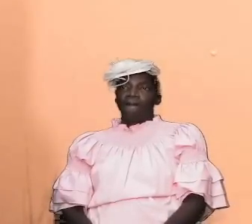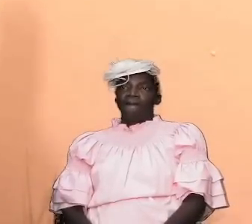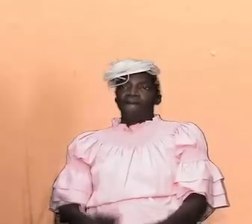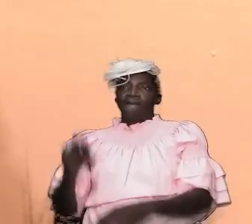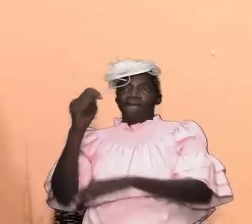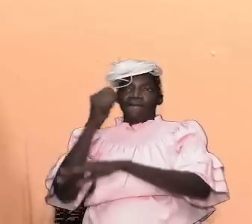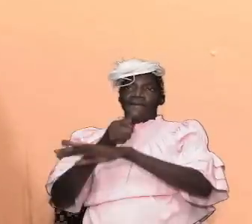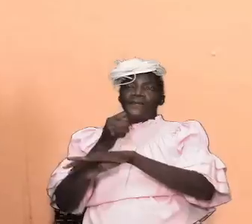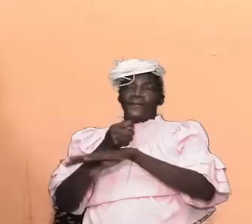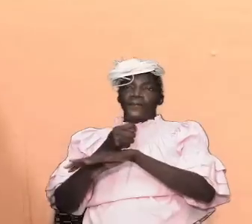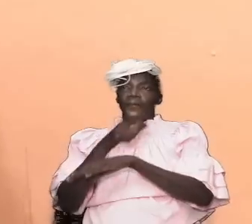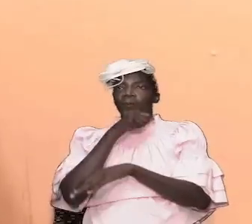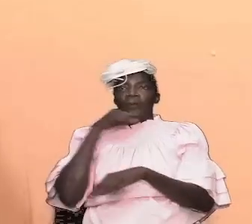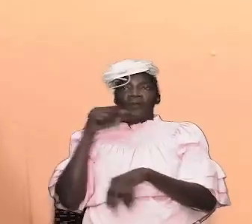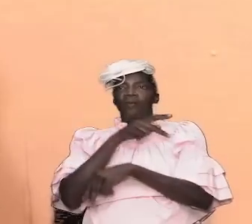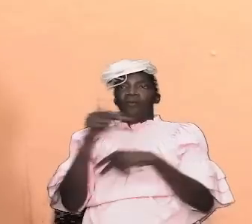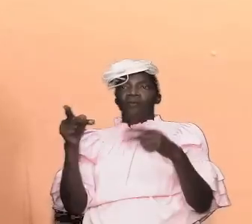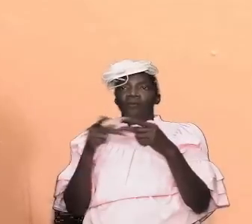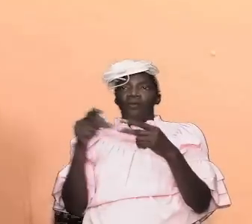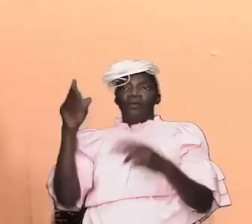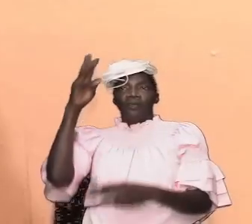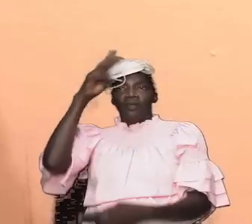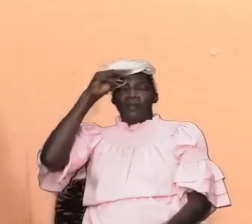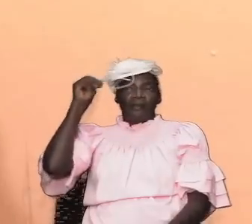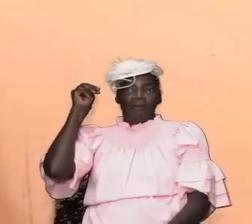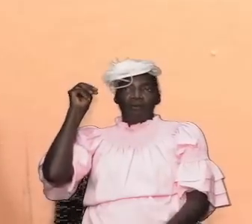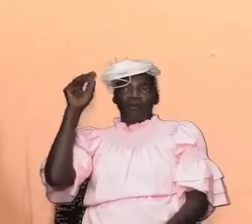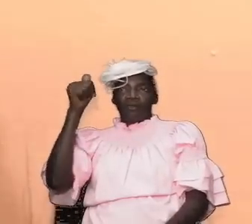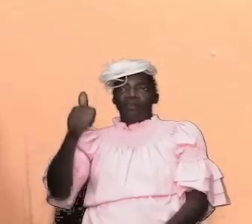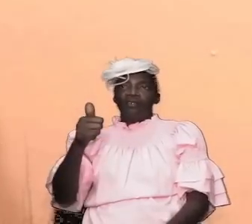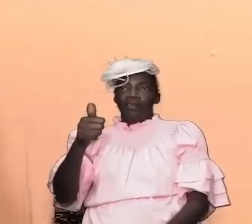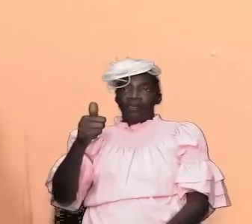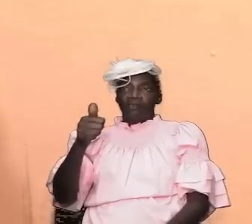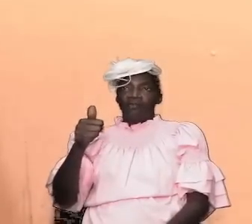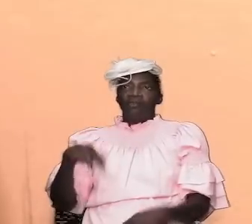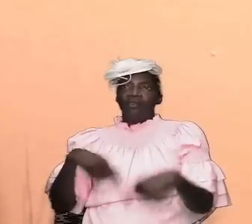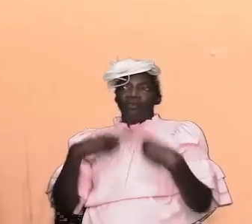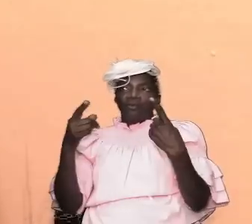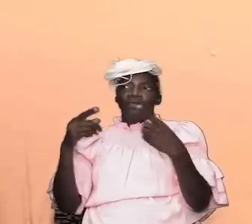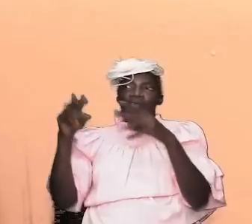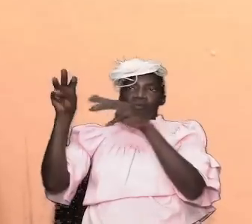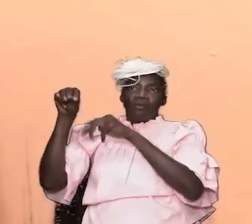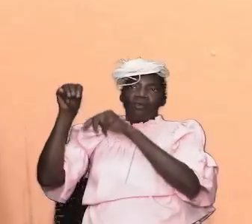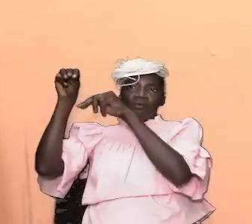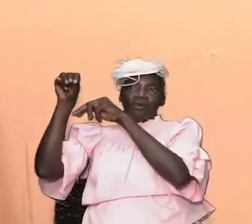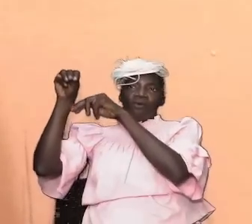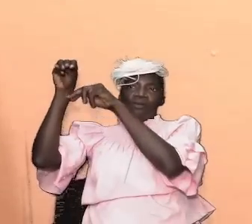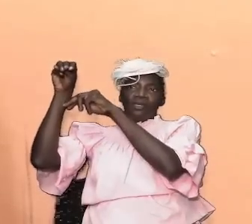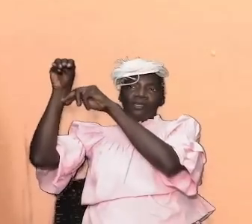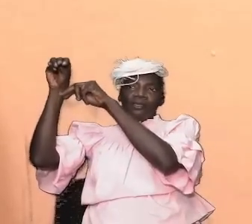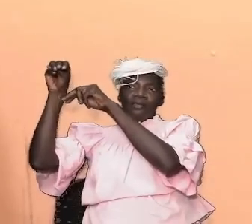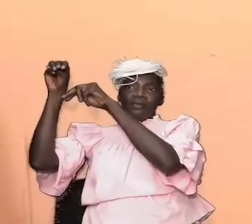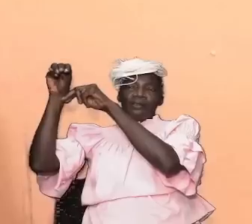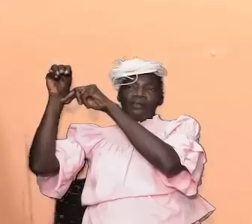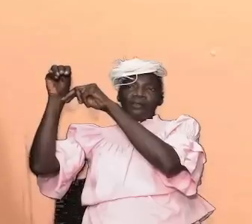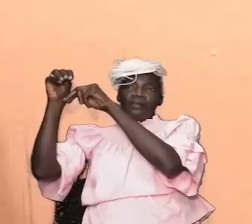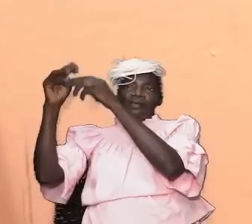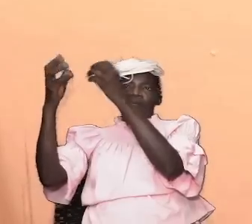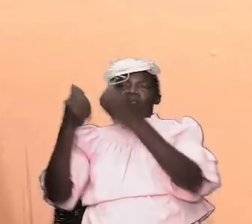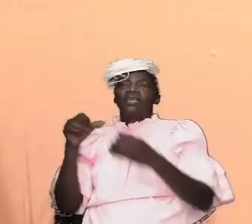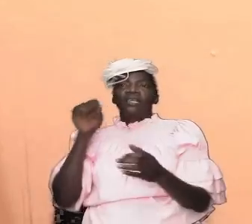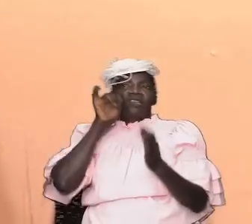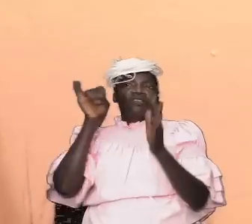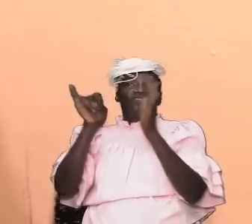was in the wilderness that moses himself went up to the mountains and got instructions